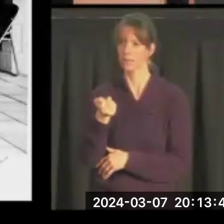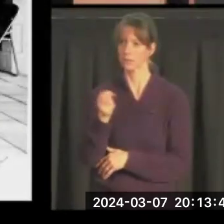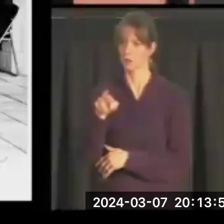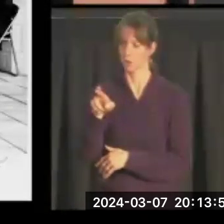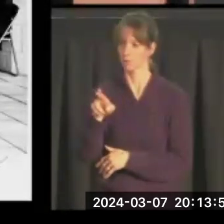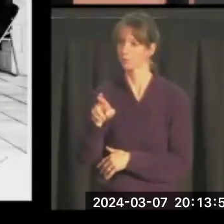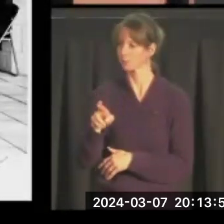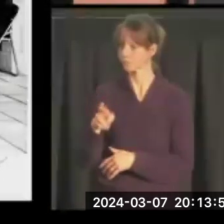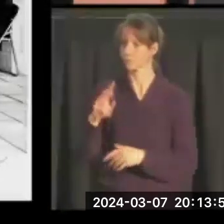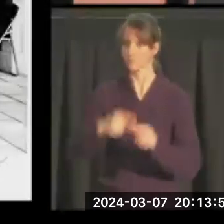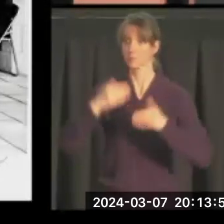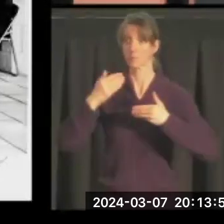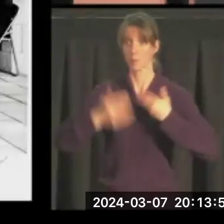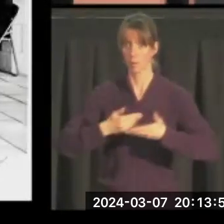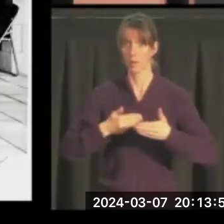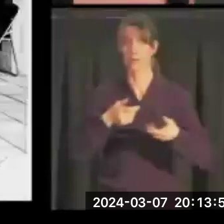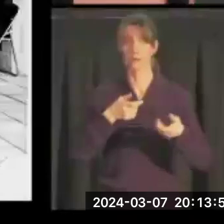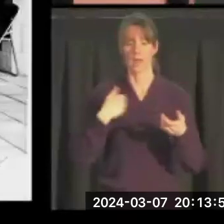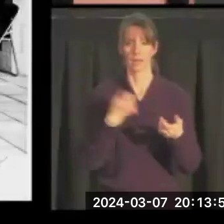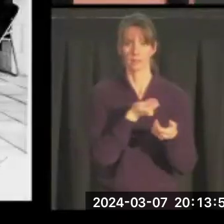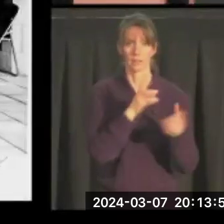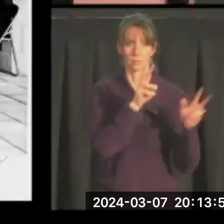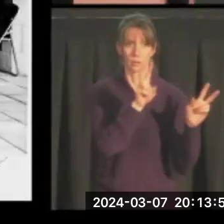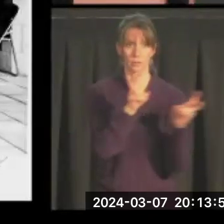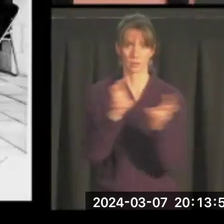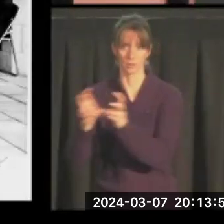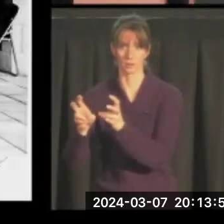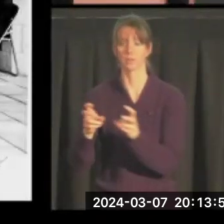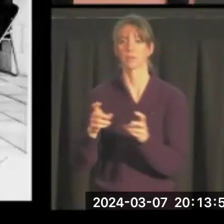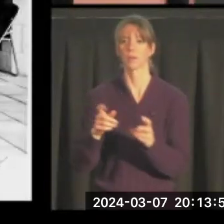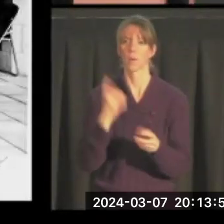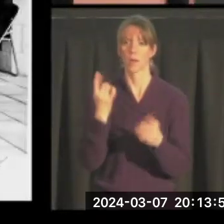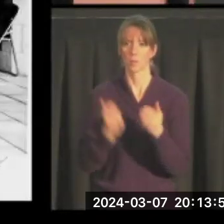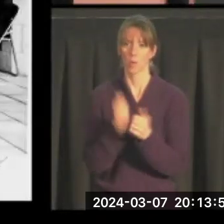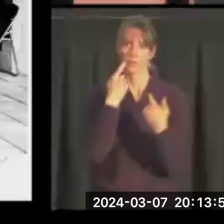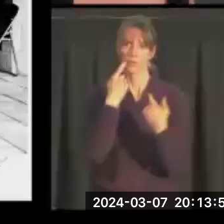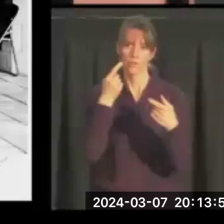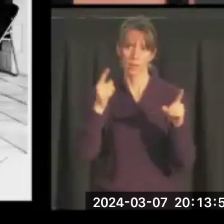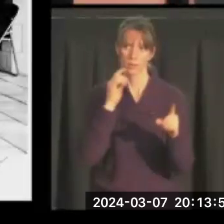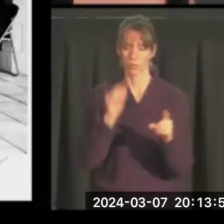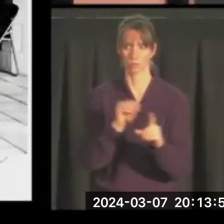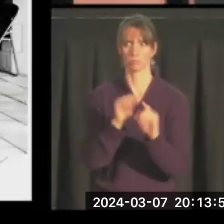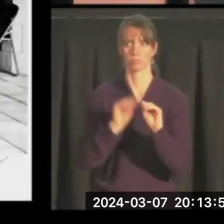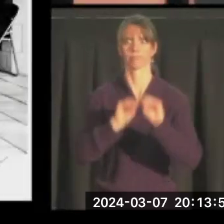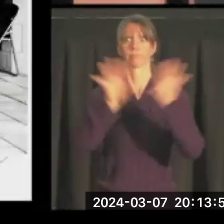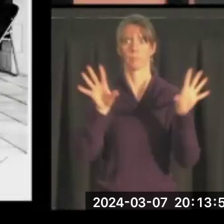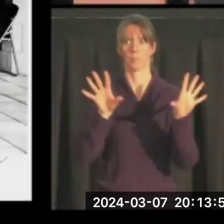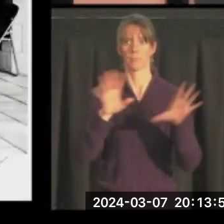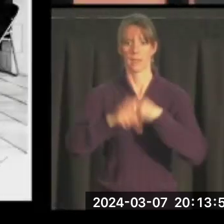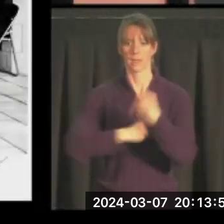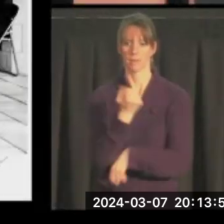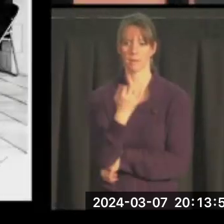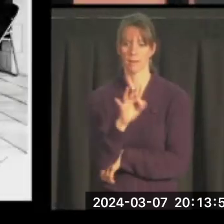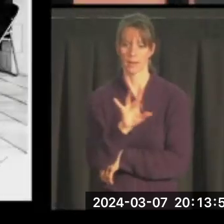And in this process, in dealing with a number of issues, one of the most famous and most telling is the fact that in 1981,